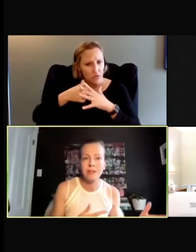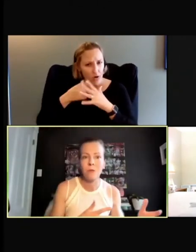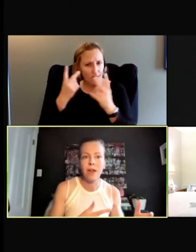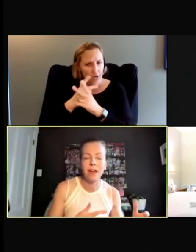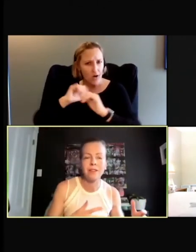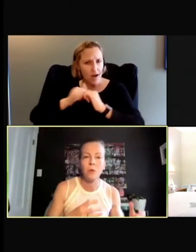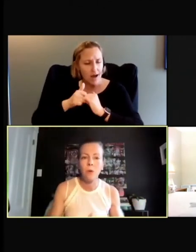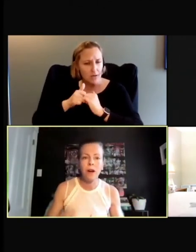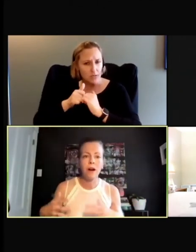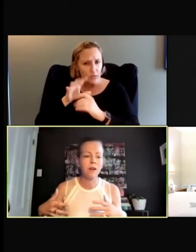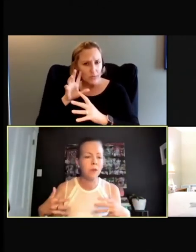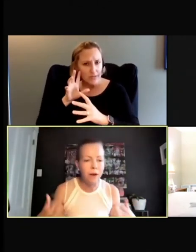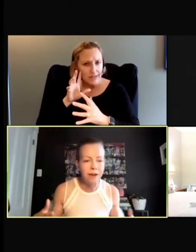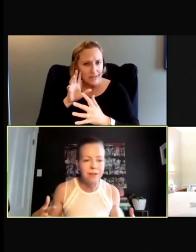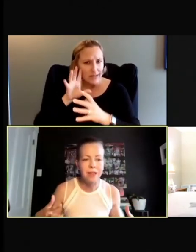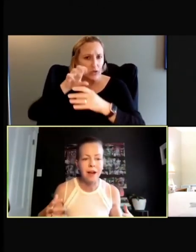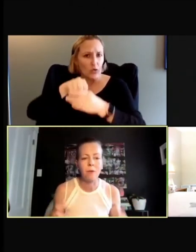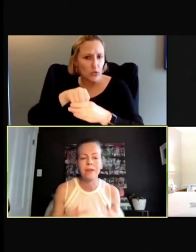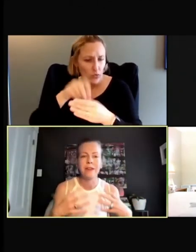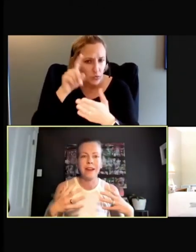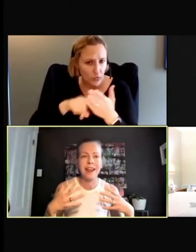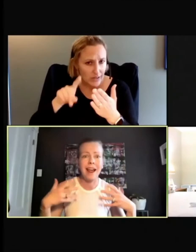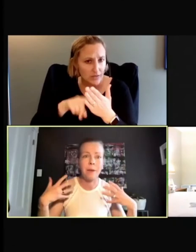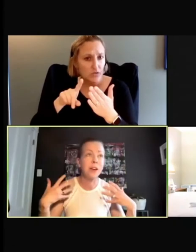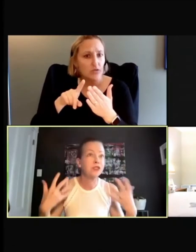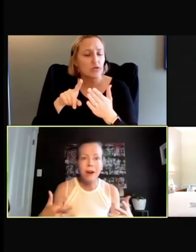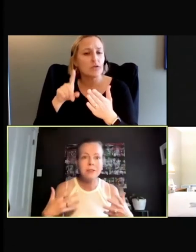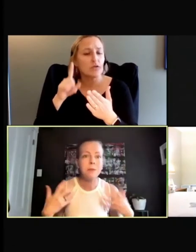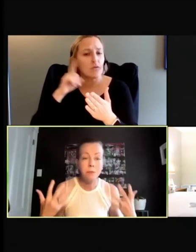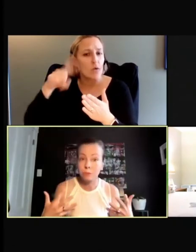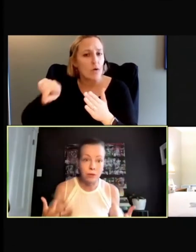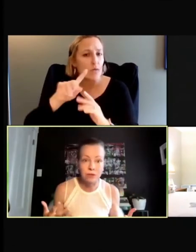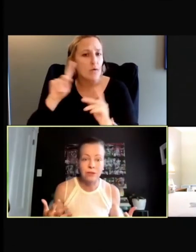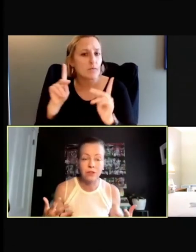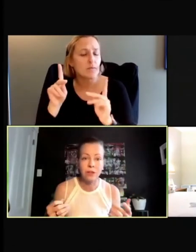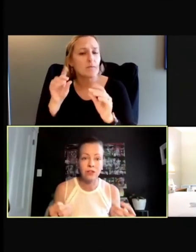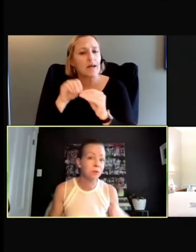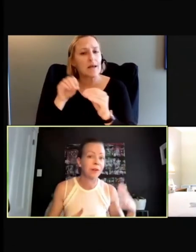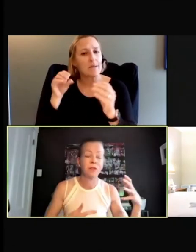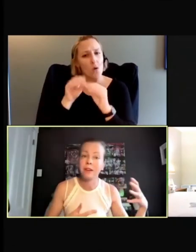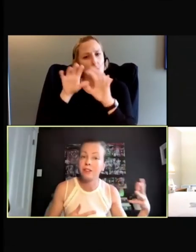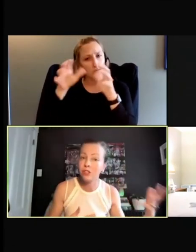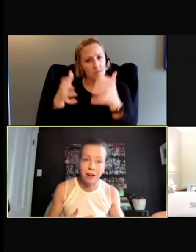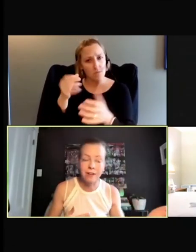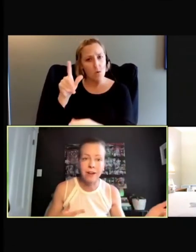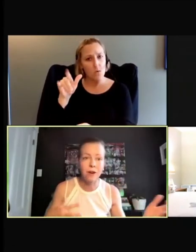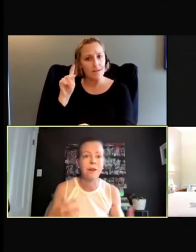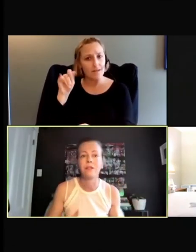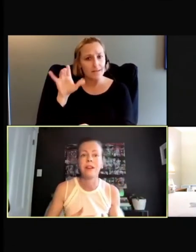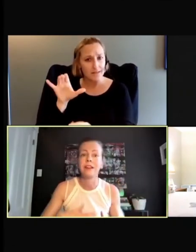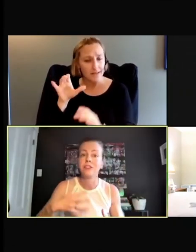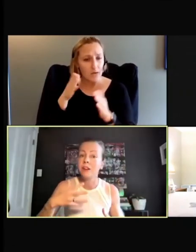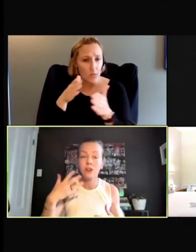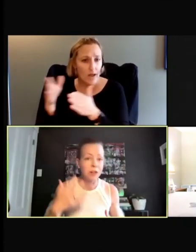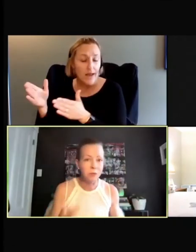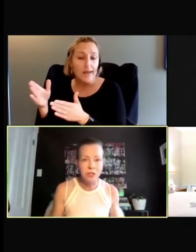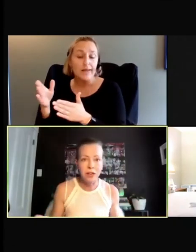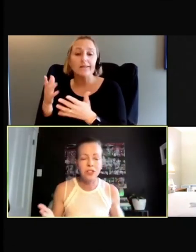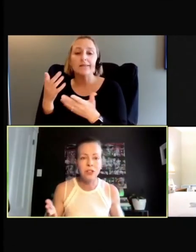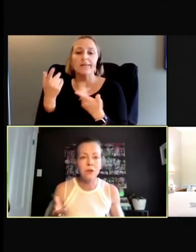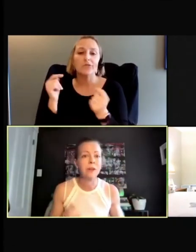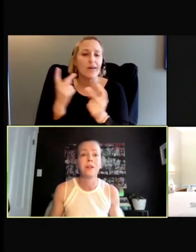holistic way. So what are the ways that we can address people's personal situations, whether they need childcare, whether they need